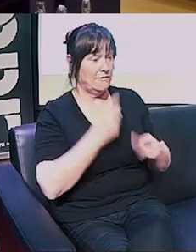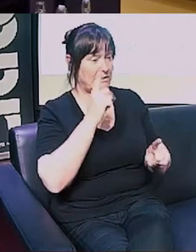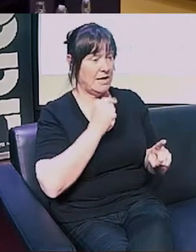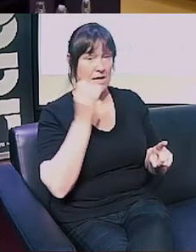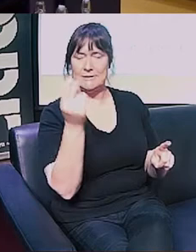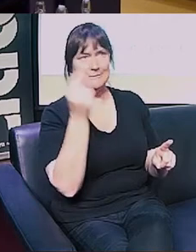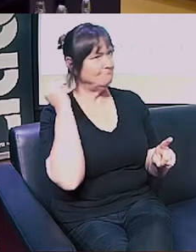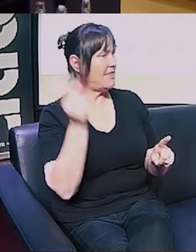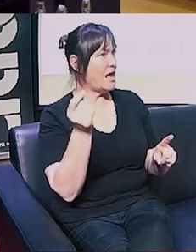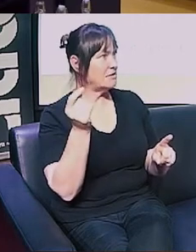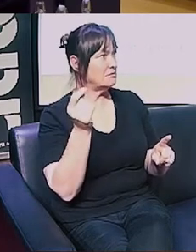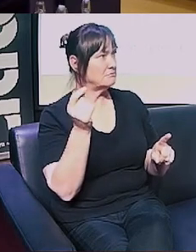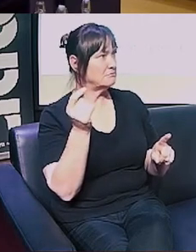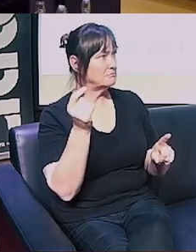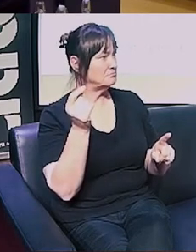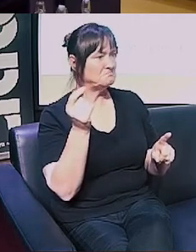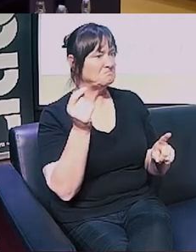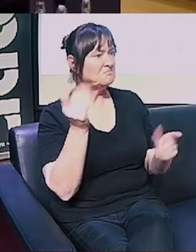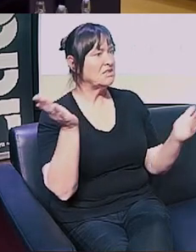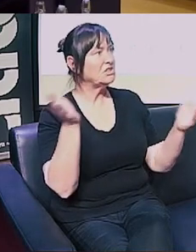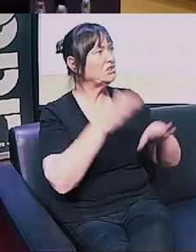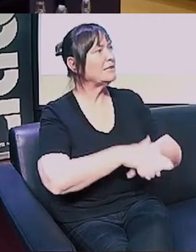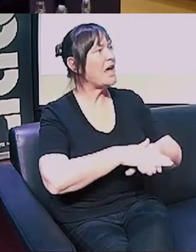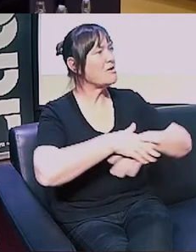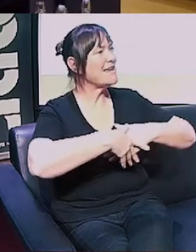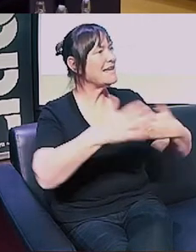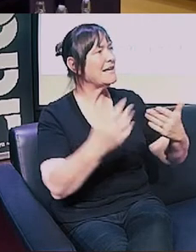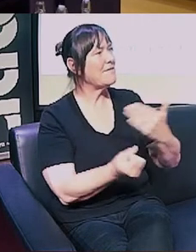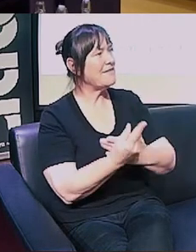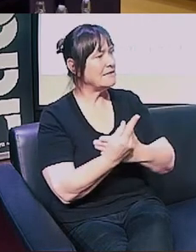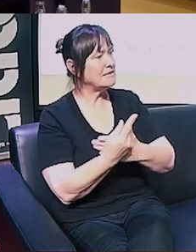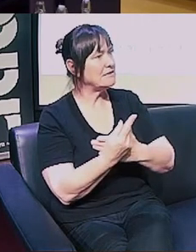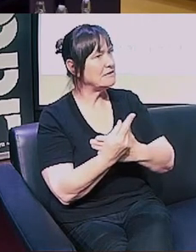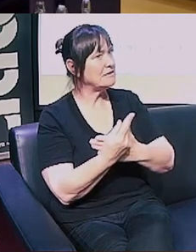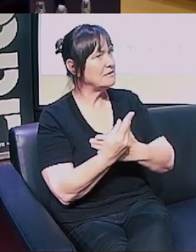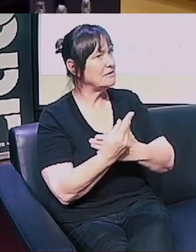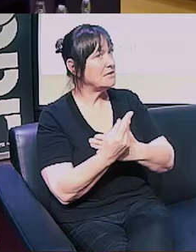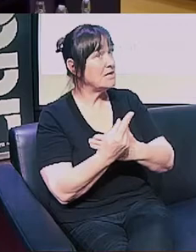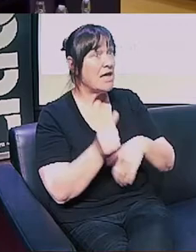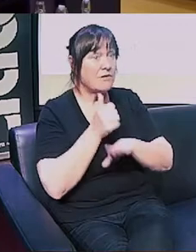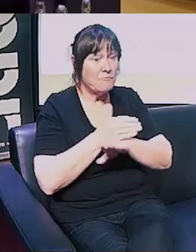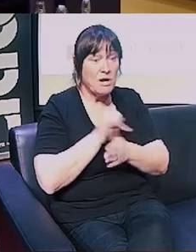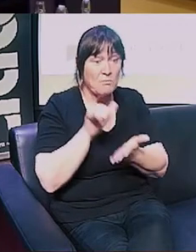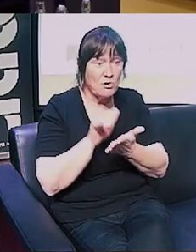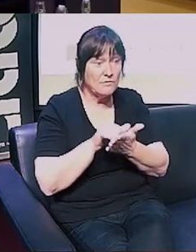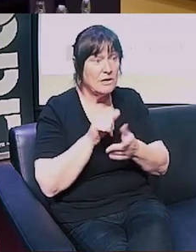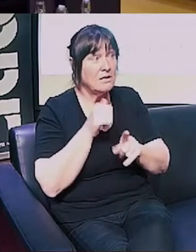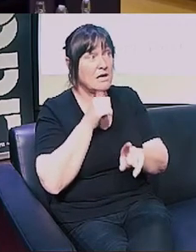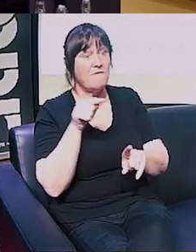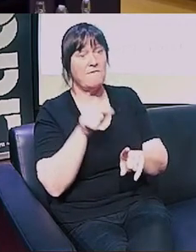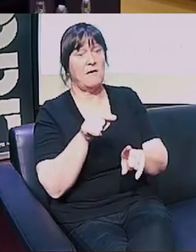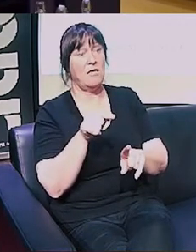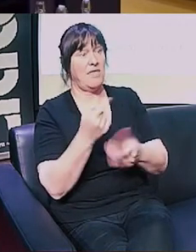click of a finger, snap of a pen, shut down any event that, even if it's been pre-approved, if the views